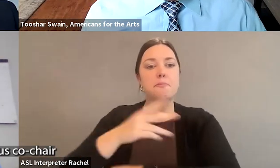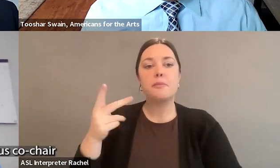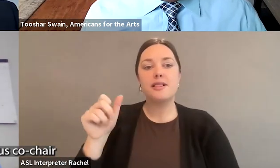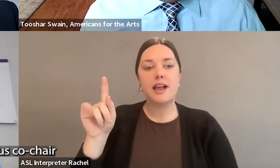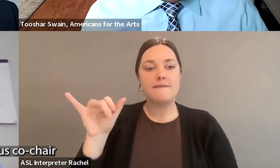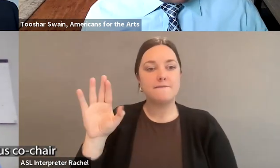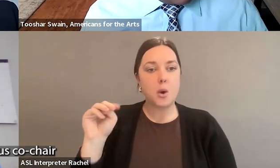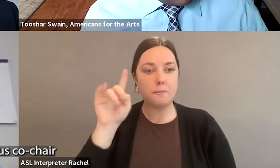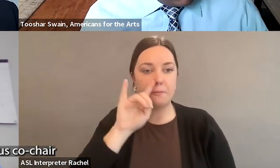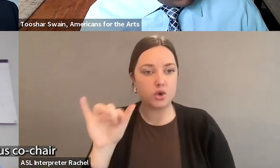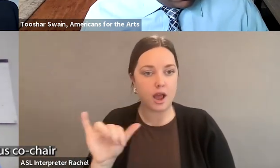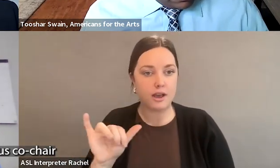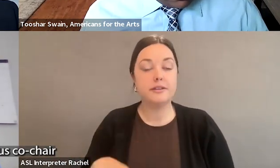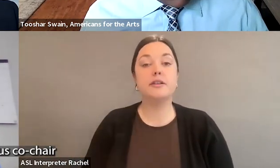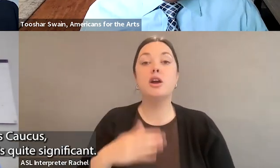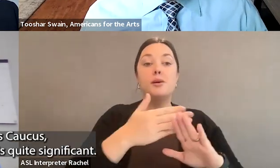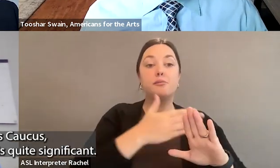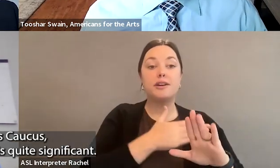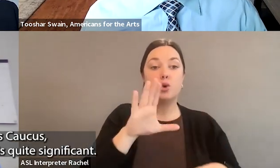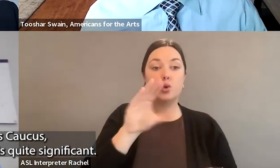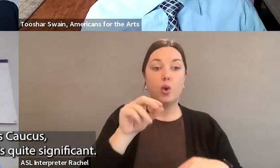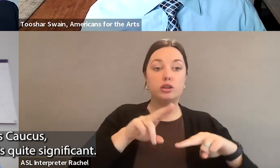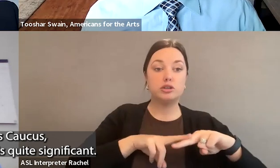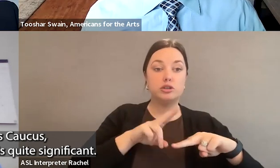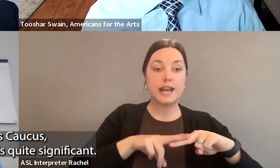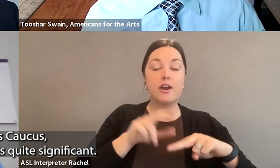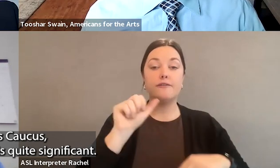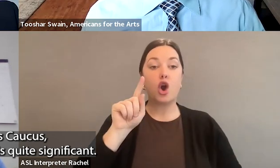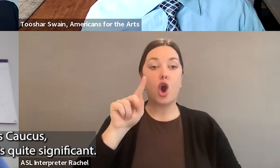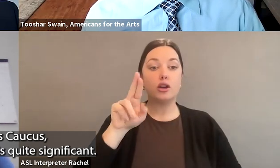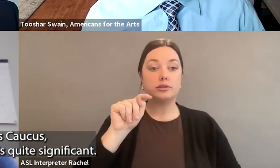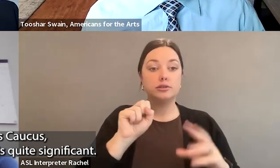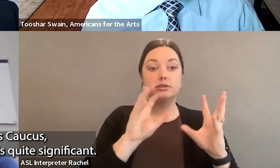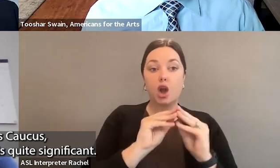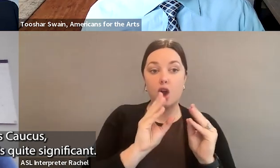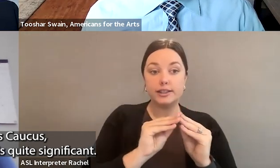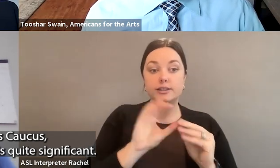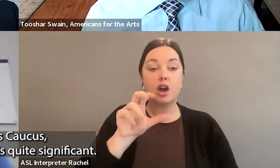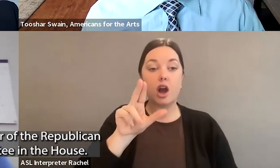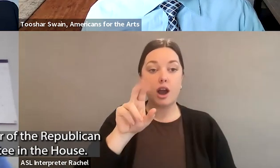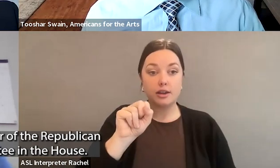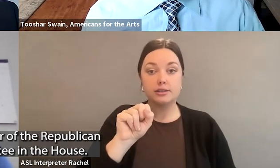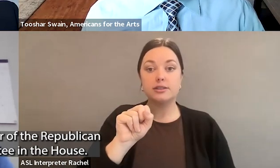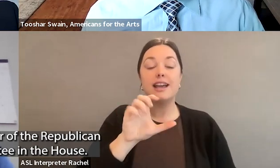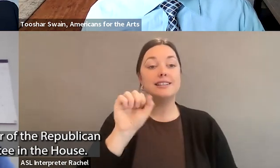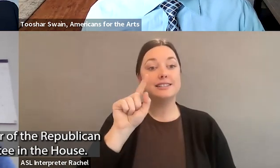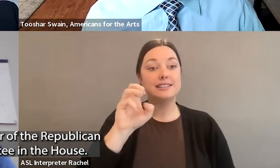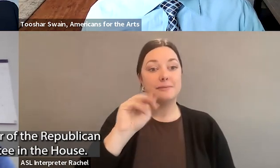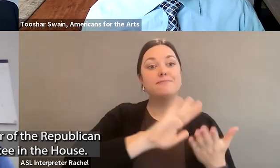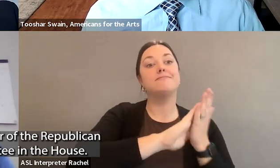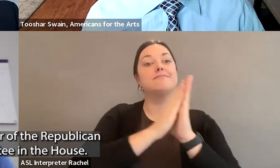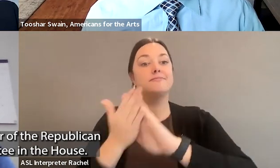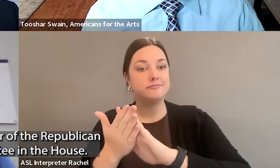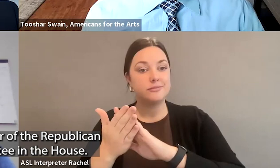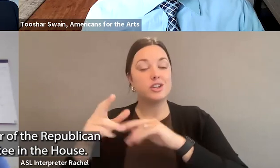So a previous co-chair of the Arts Caucus and the STEAM Caucus is quite significant. That is now the chair